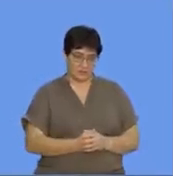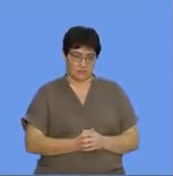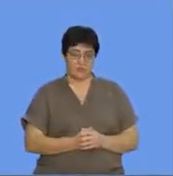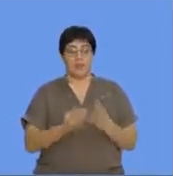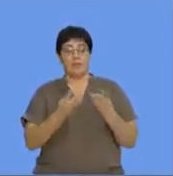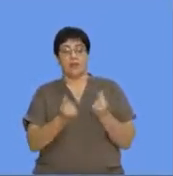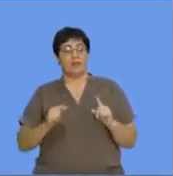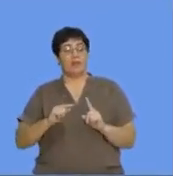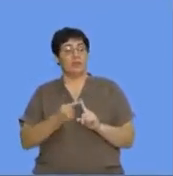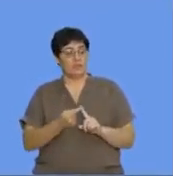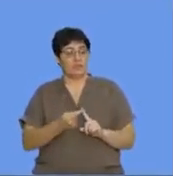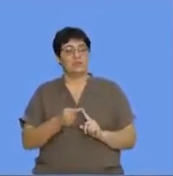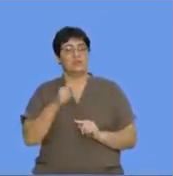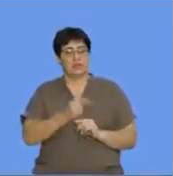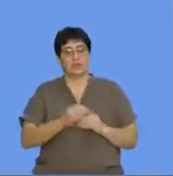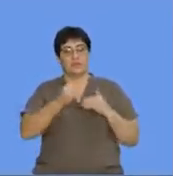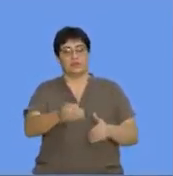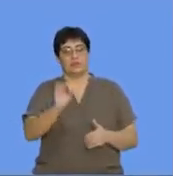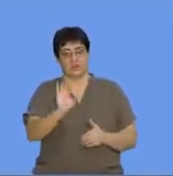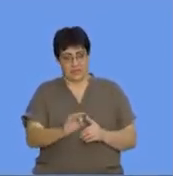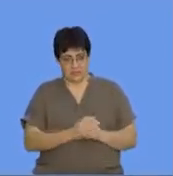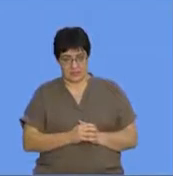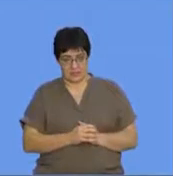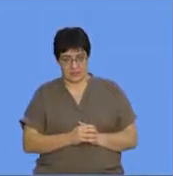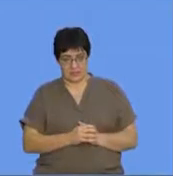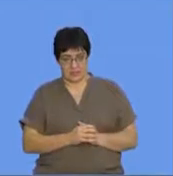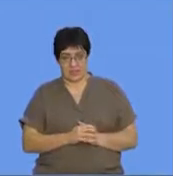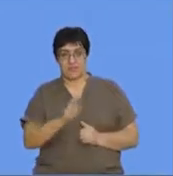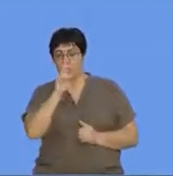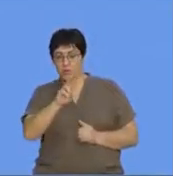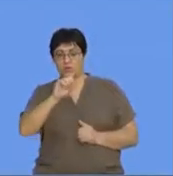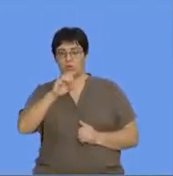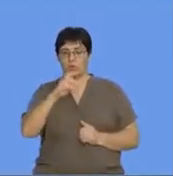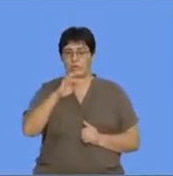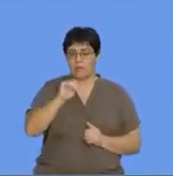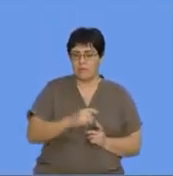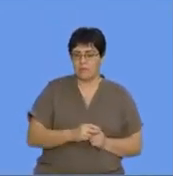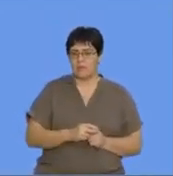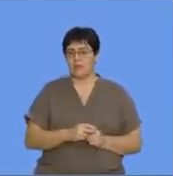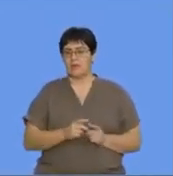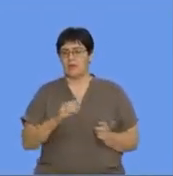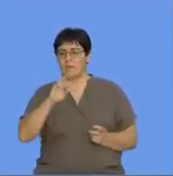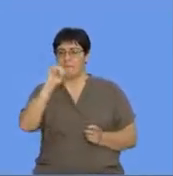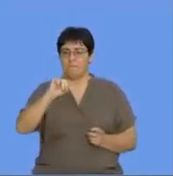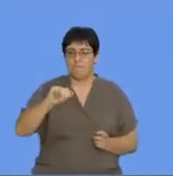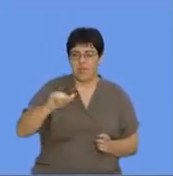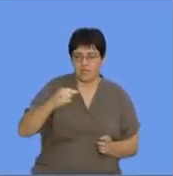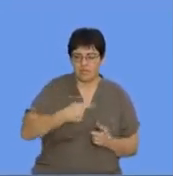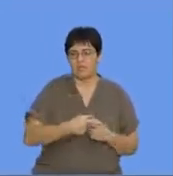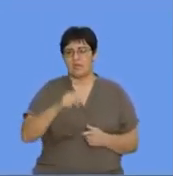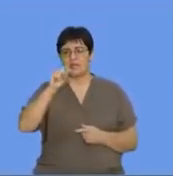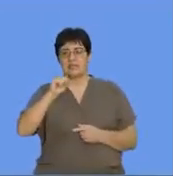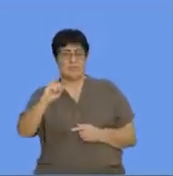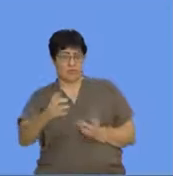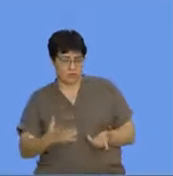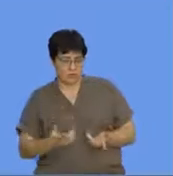of elements in period three. If you look at sodium and magnesium, aluminum, silicon, they are in the same period. It means they